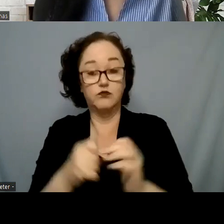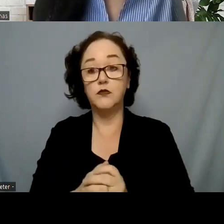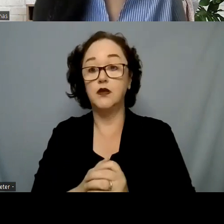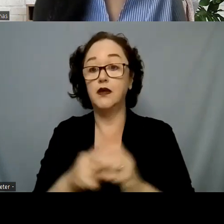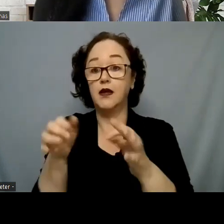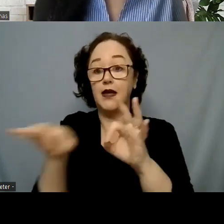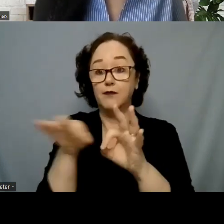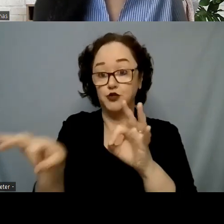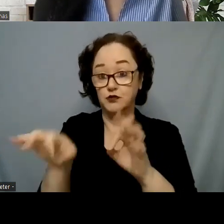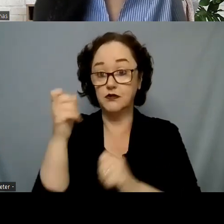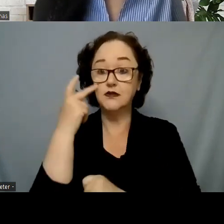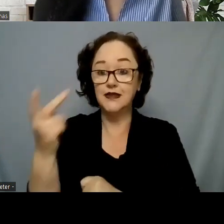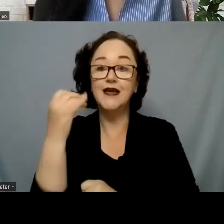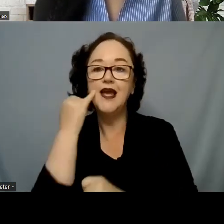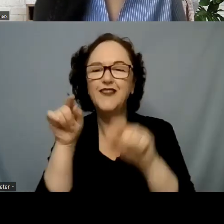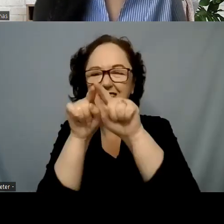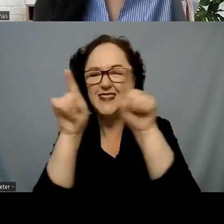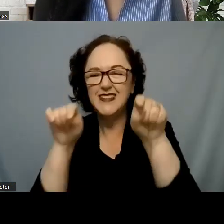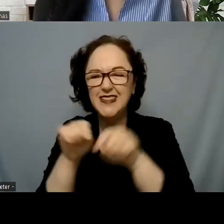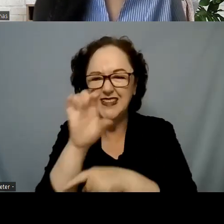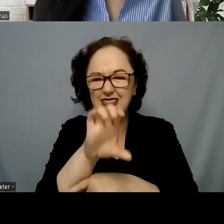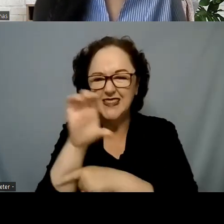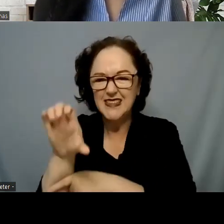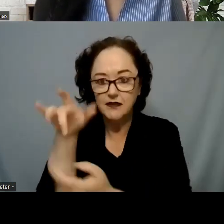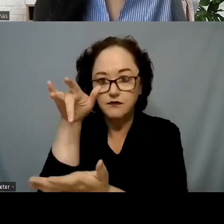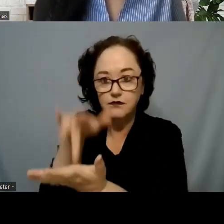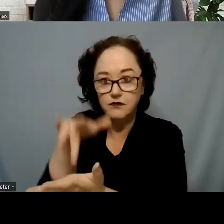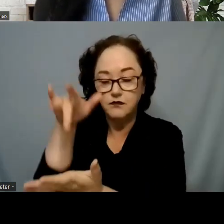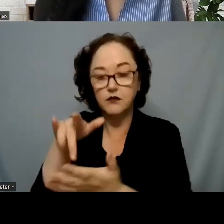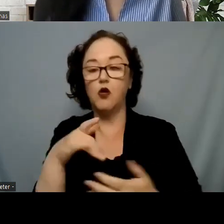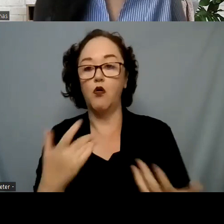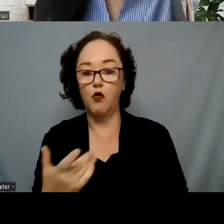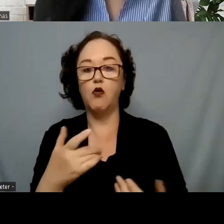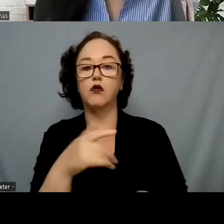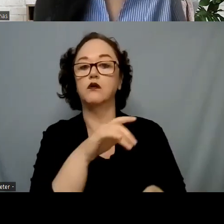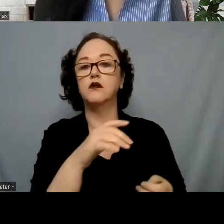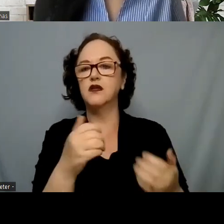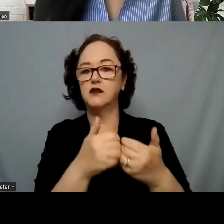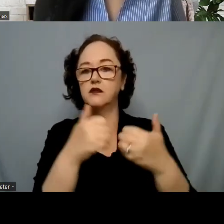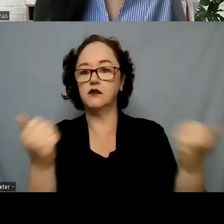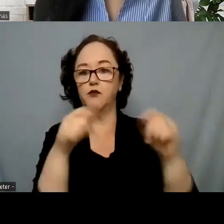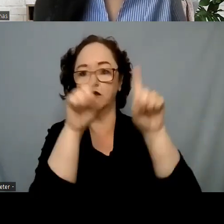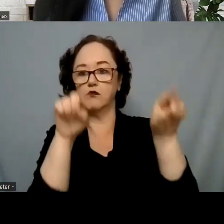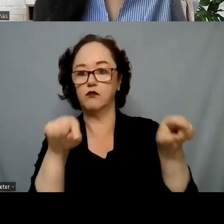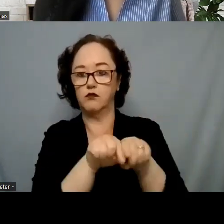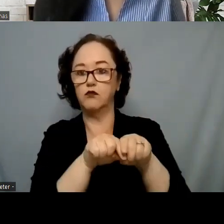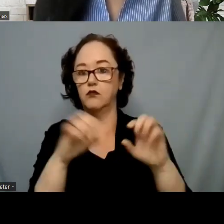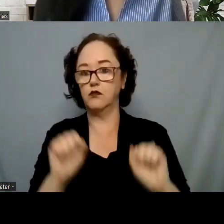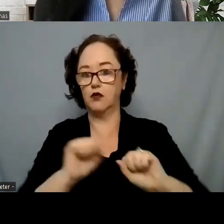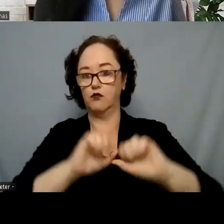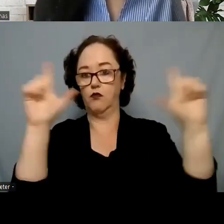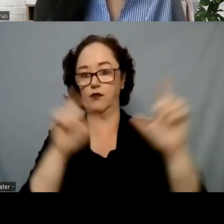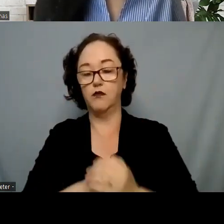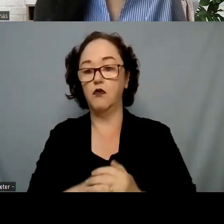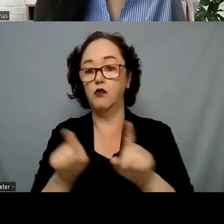by clicking the CC at the bottom of your screen or clicking the link in the chat pod to view in a separate window. We will also have an ASL